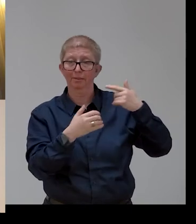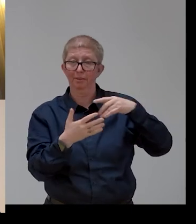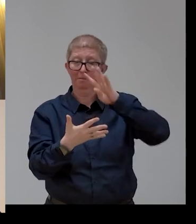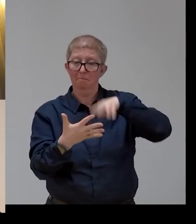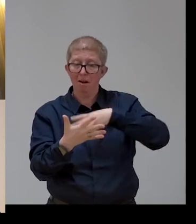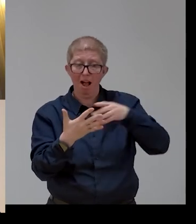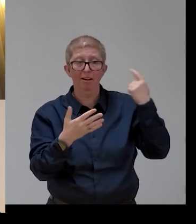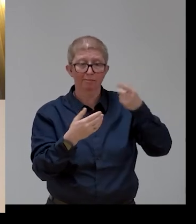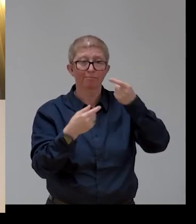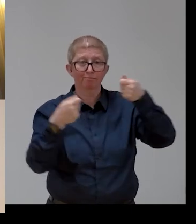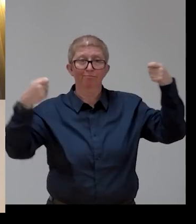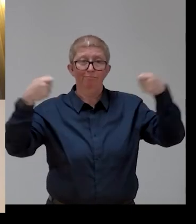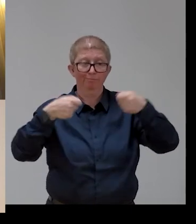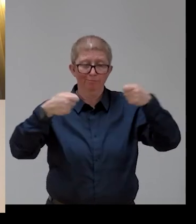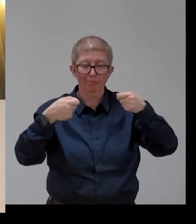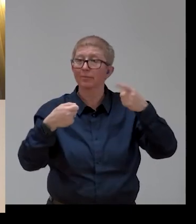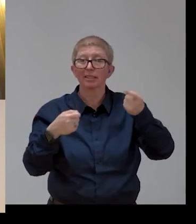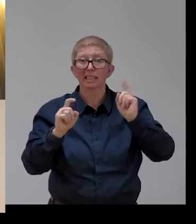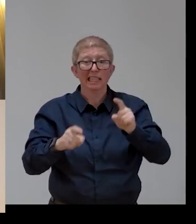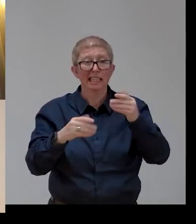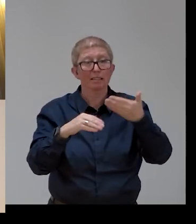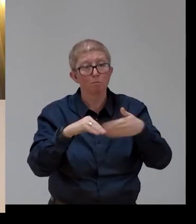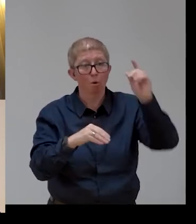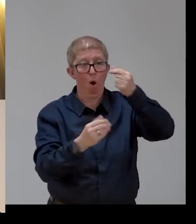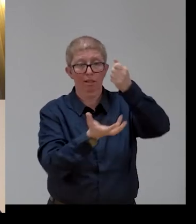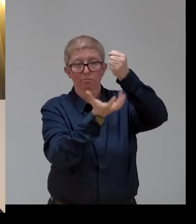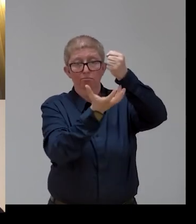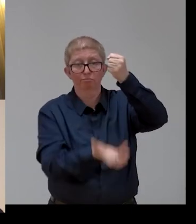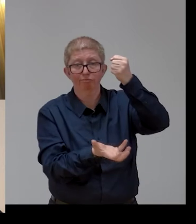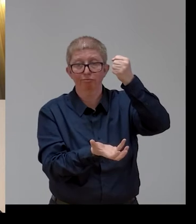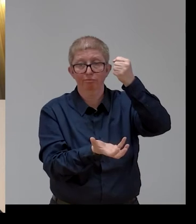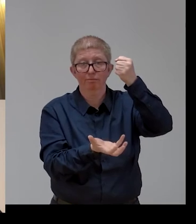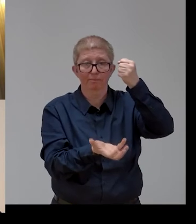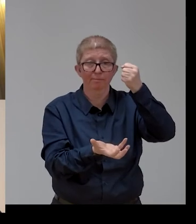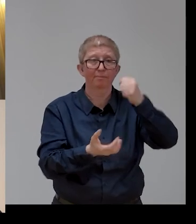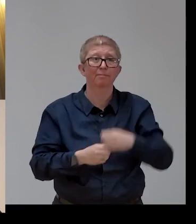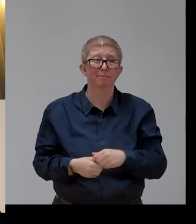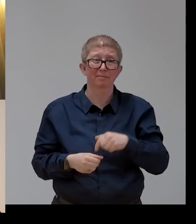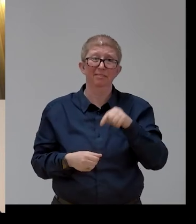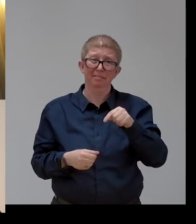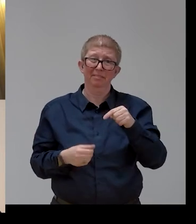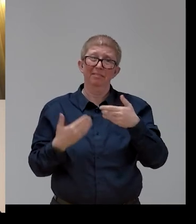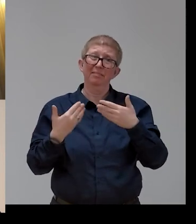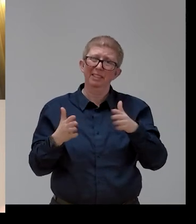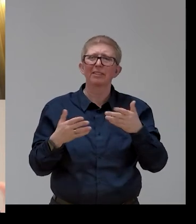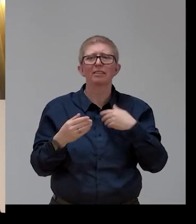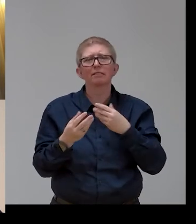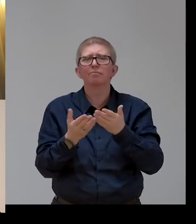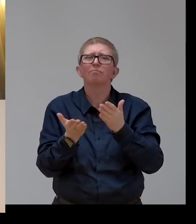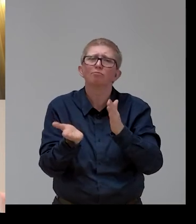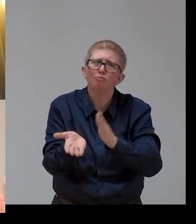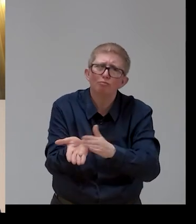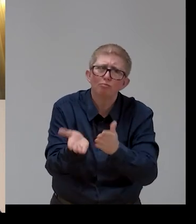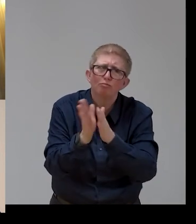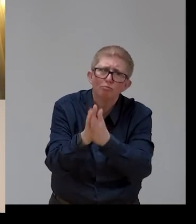also, as you have suggested, maybe with some complementary indication coming from a political